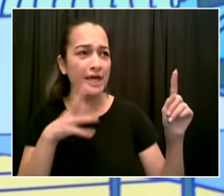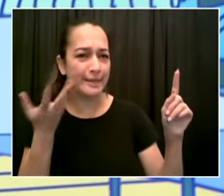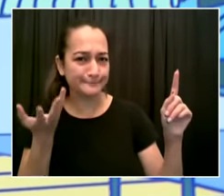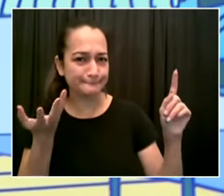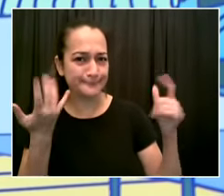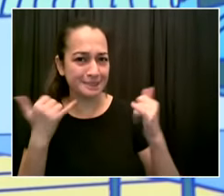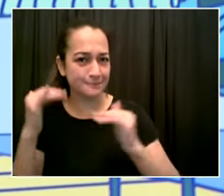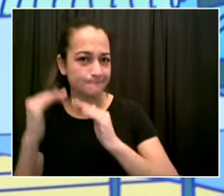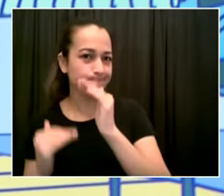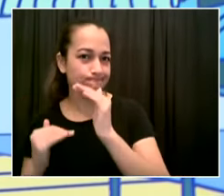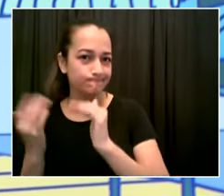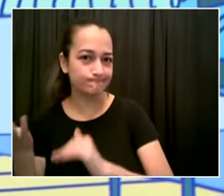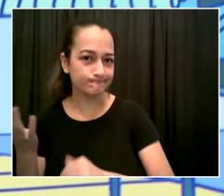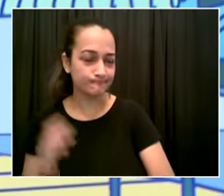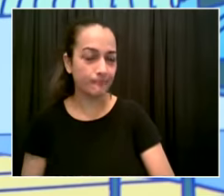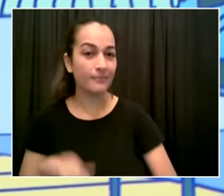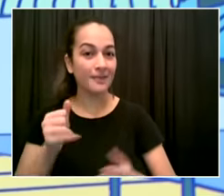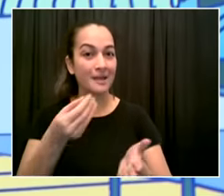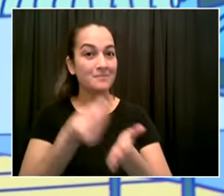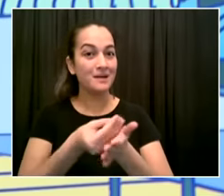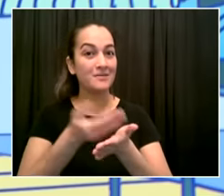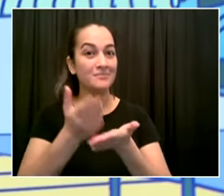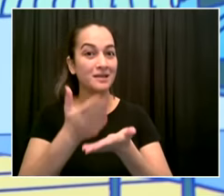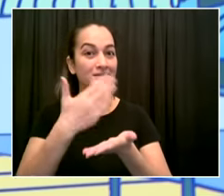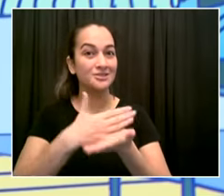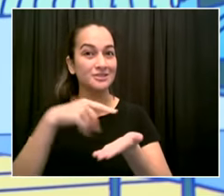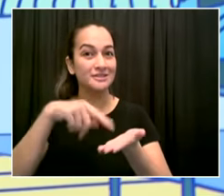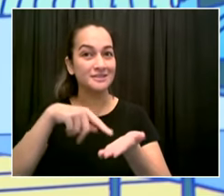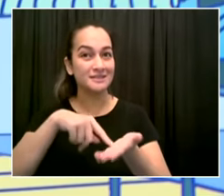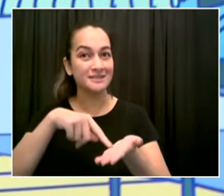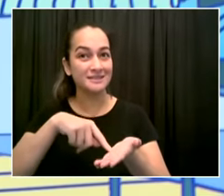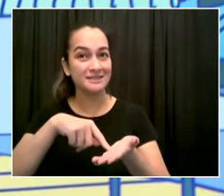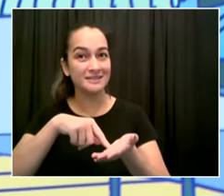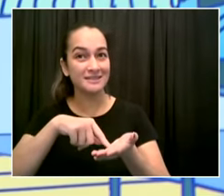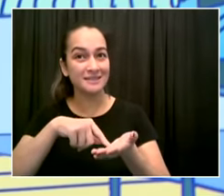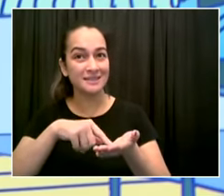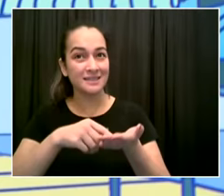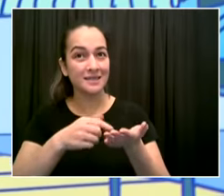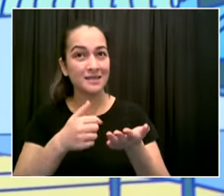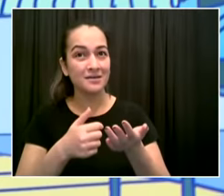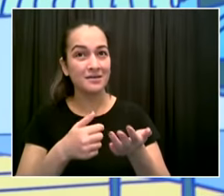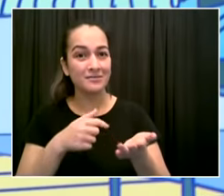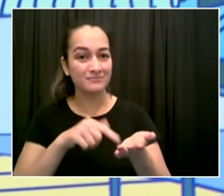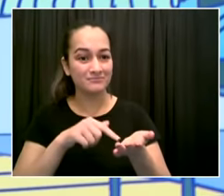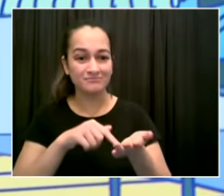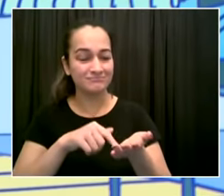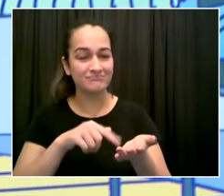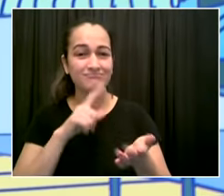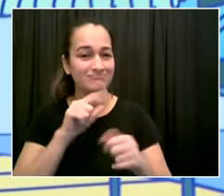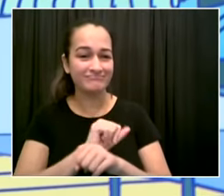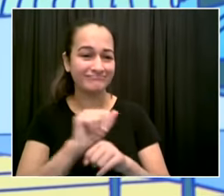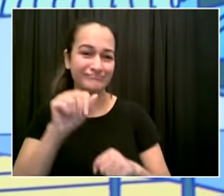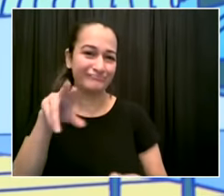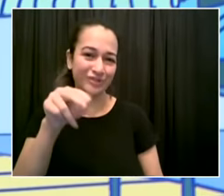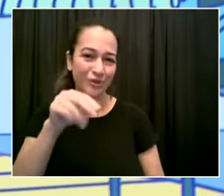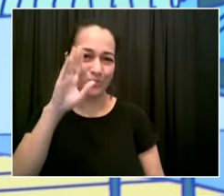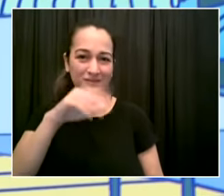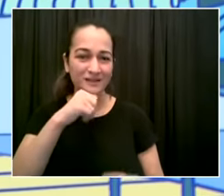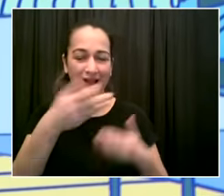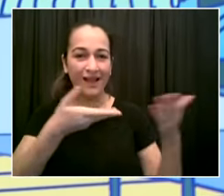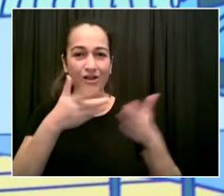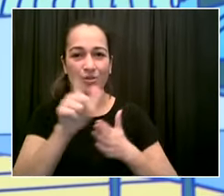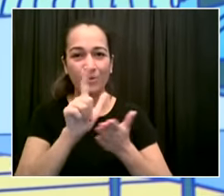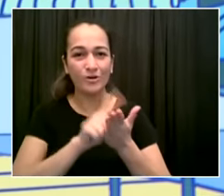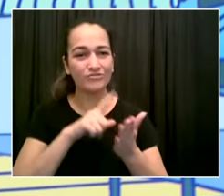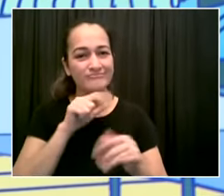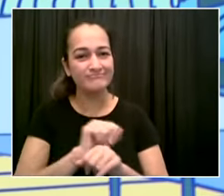what the nypd is doing instead is moving money around in order to hire attorneys i asked um